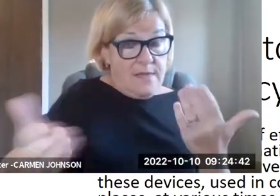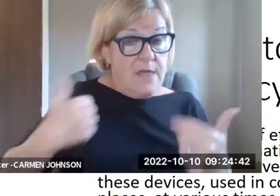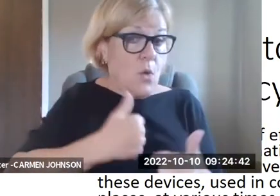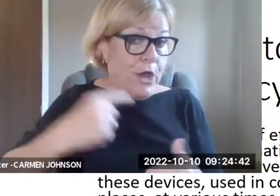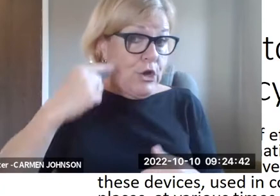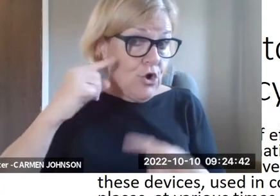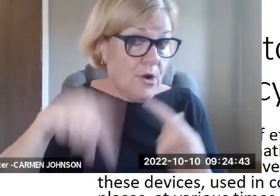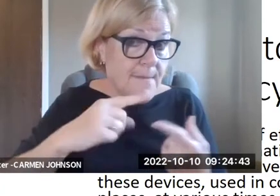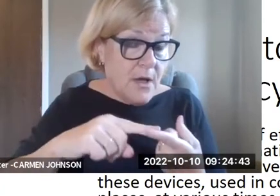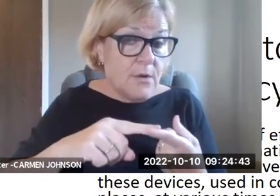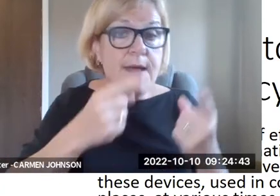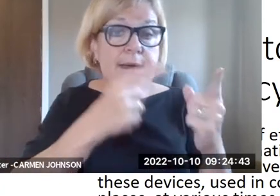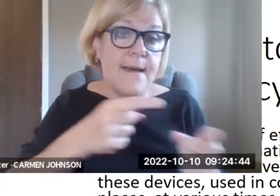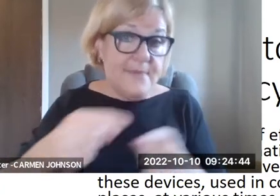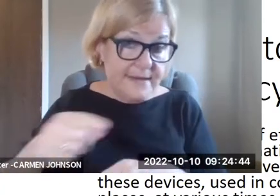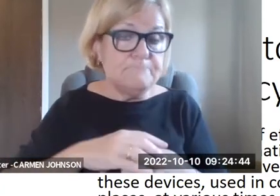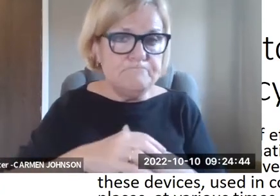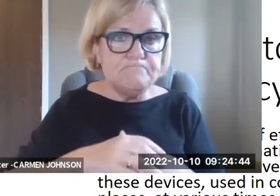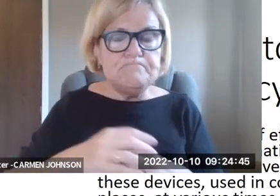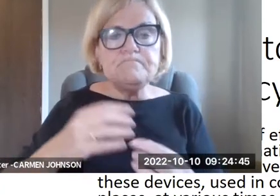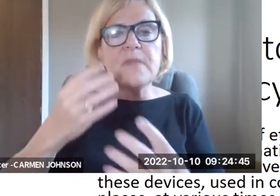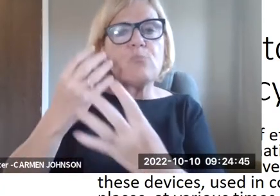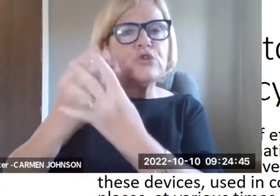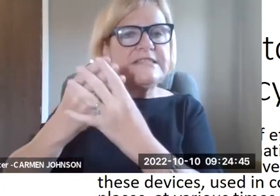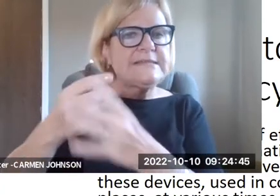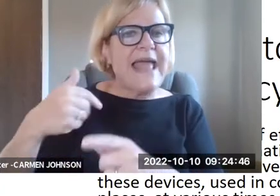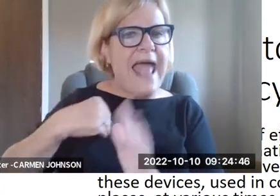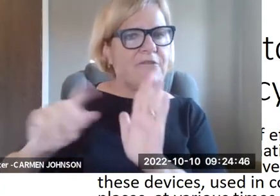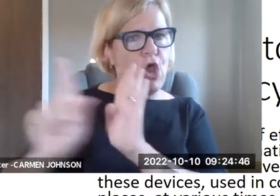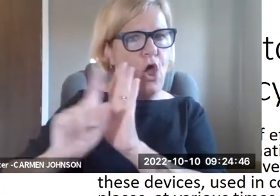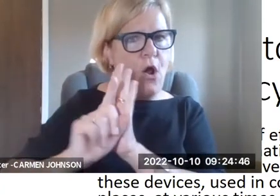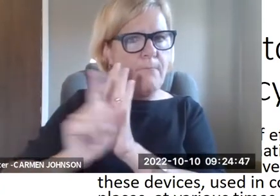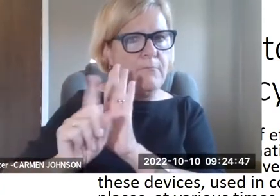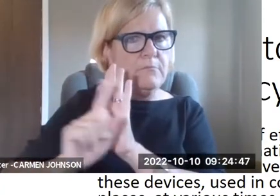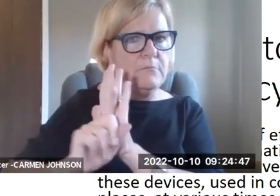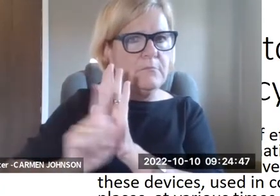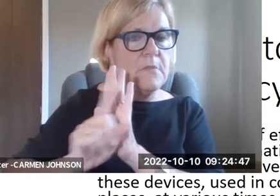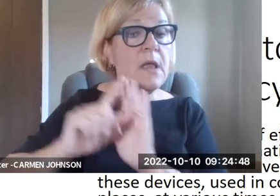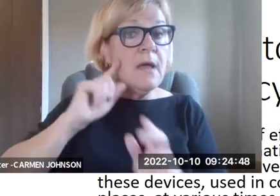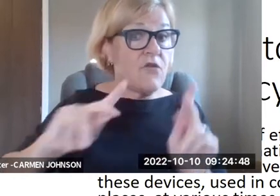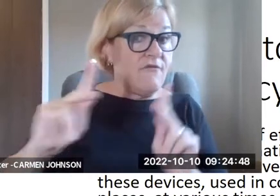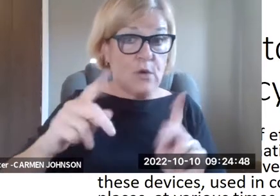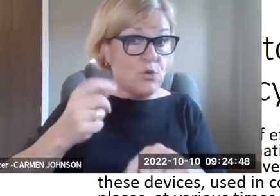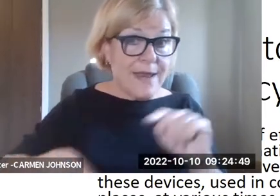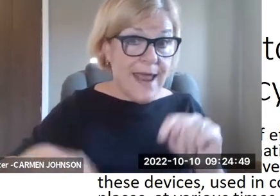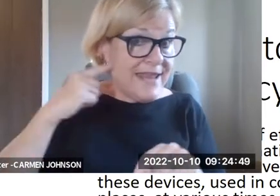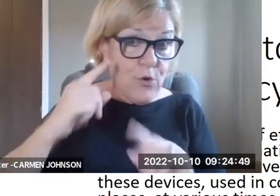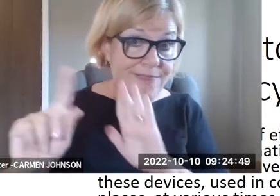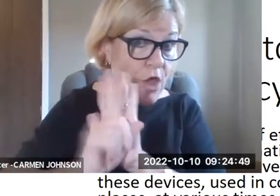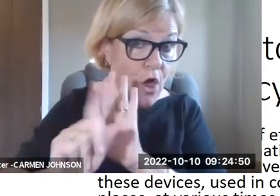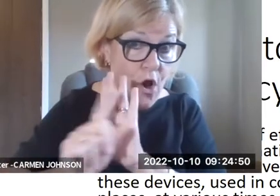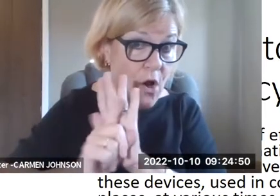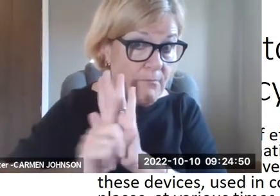alarms, alerts, and emergency notifications. And, you know, one thing that we had heard about happening is